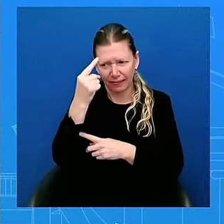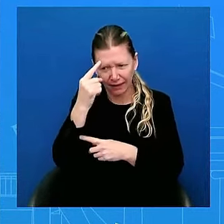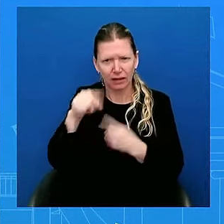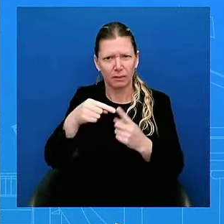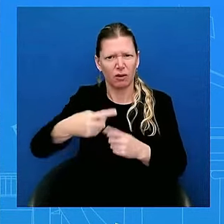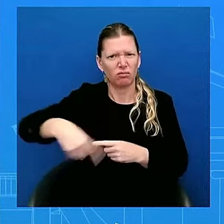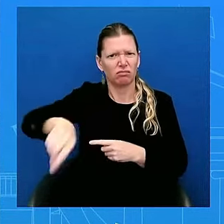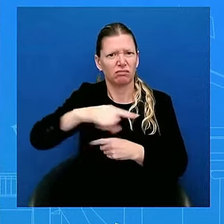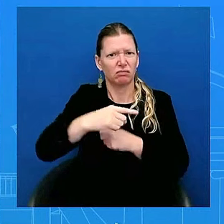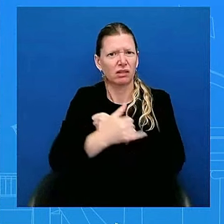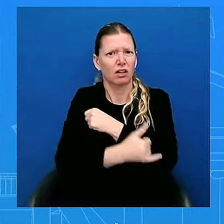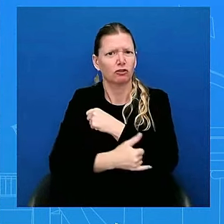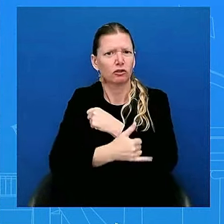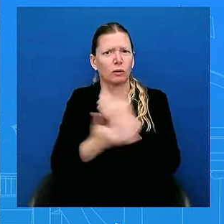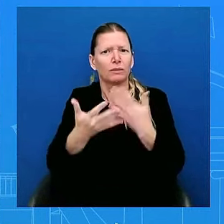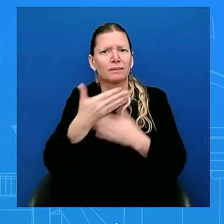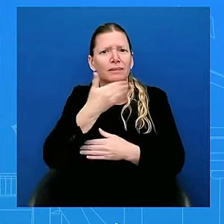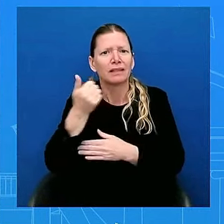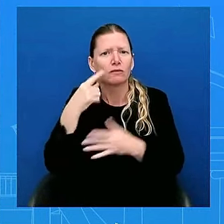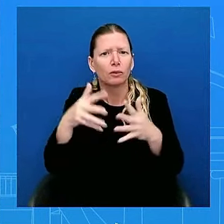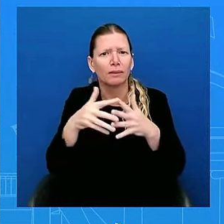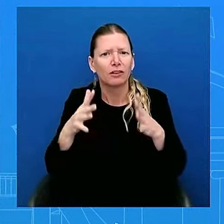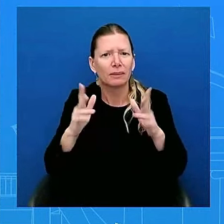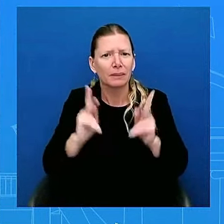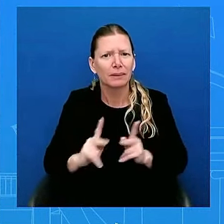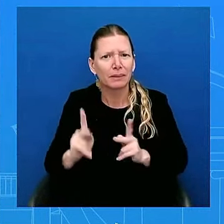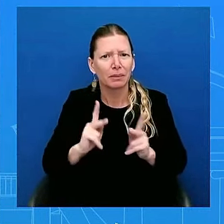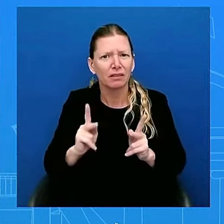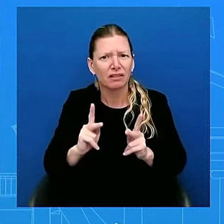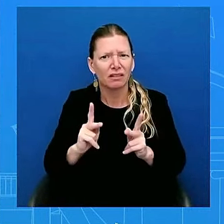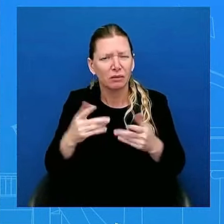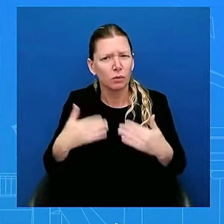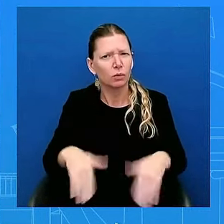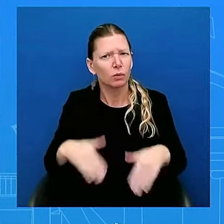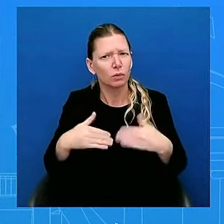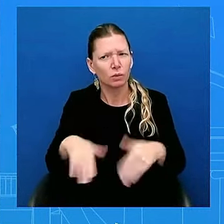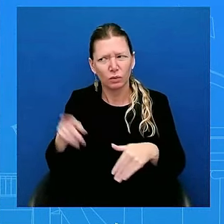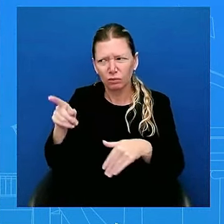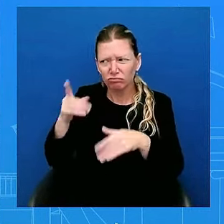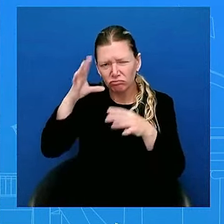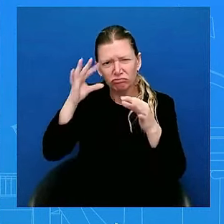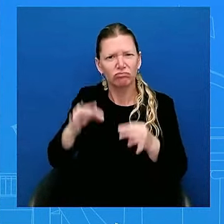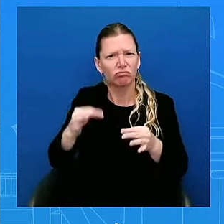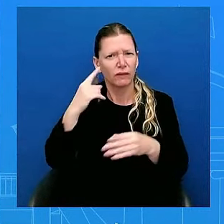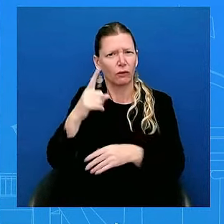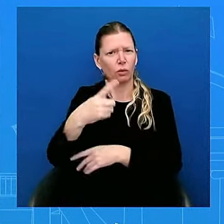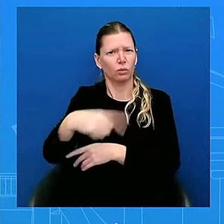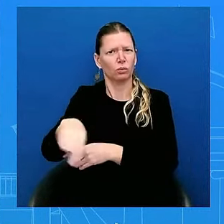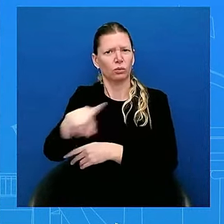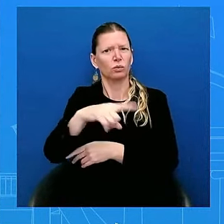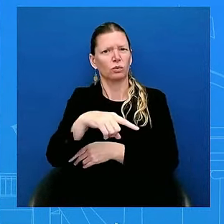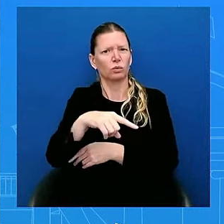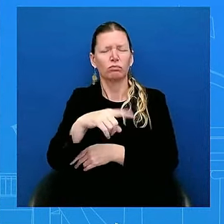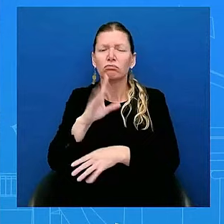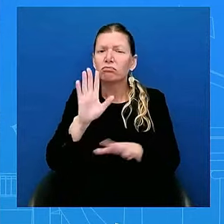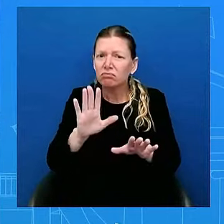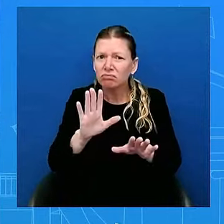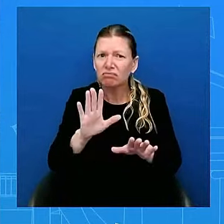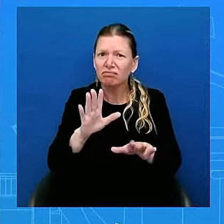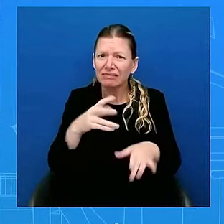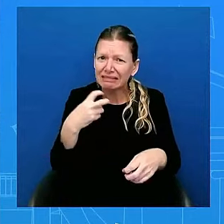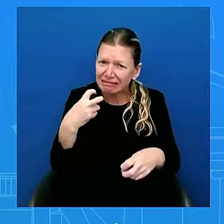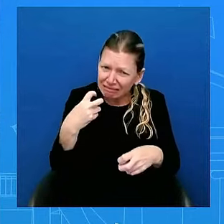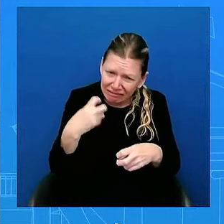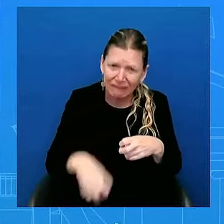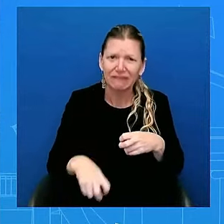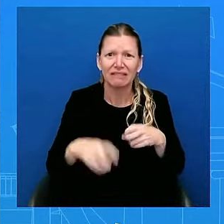the country. It the country. And make, again, a personal difficult decision. And so I think that speaks